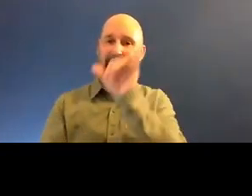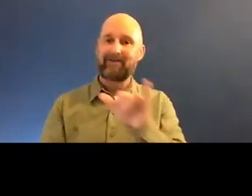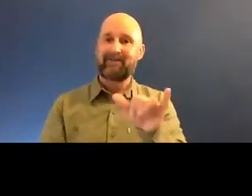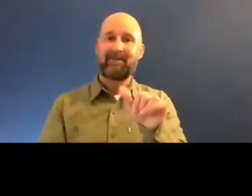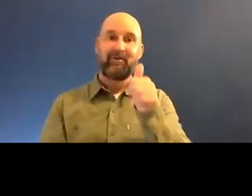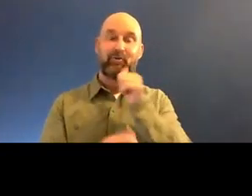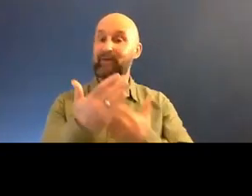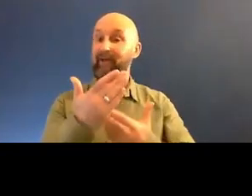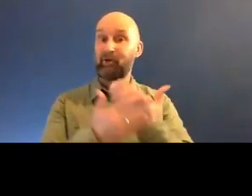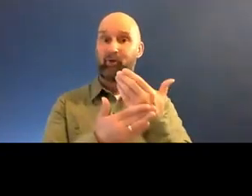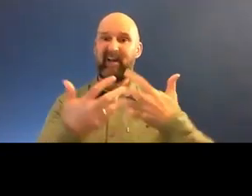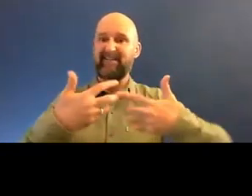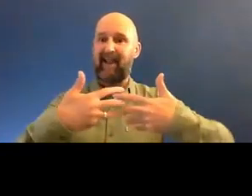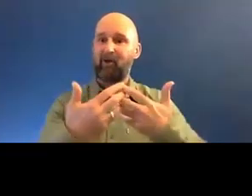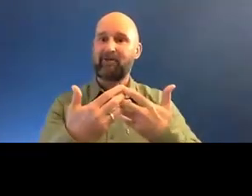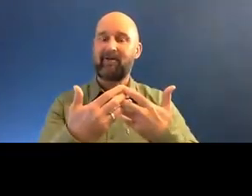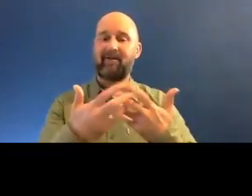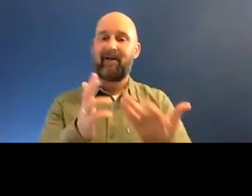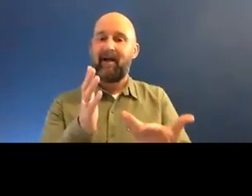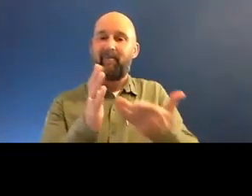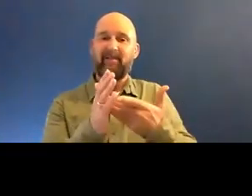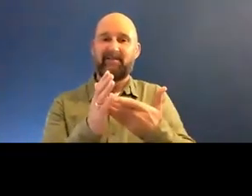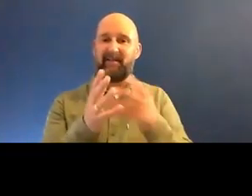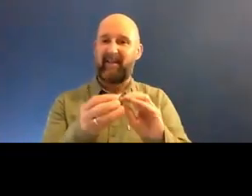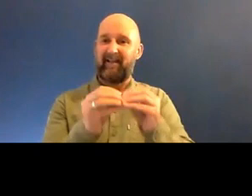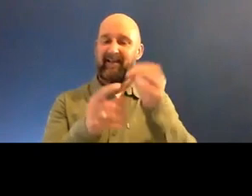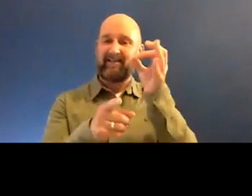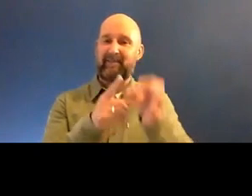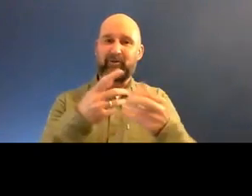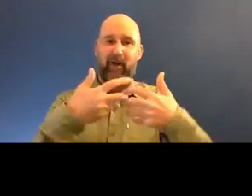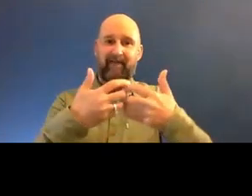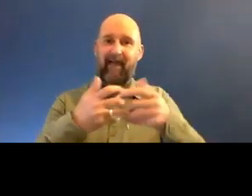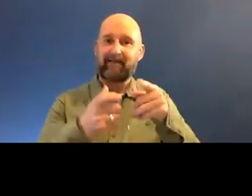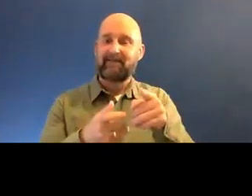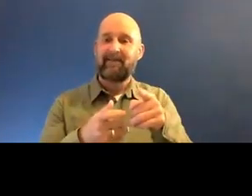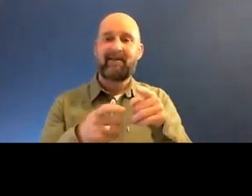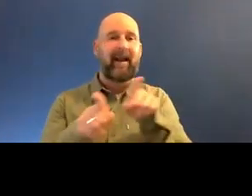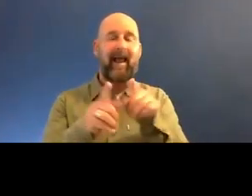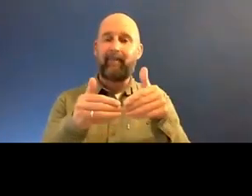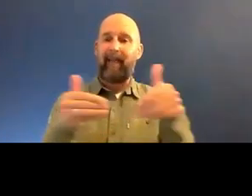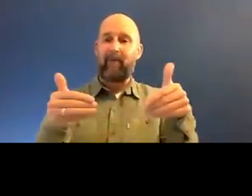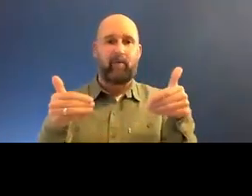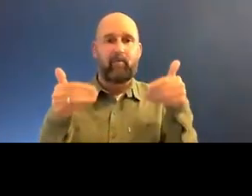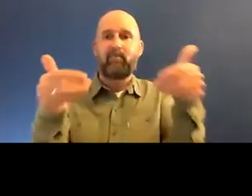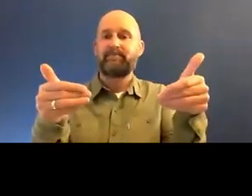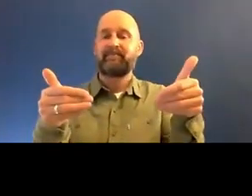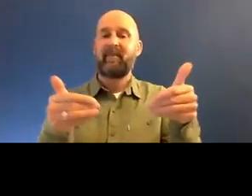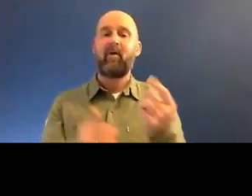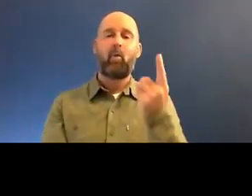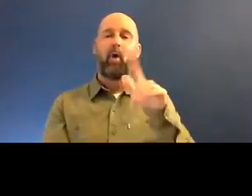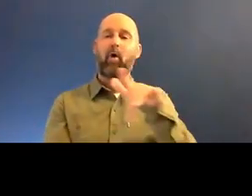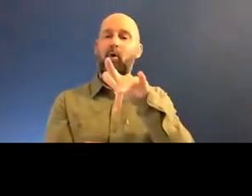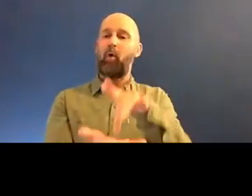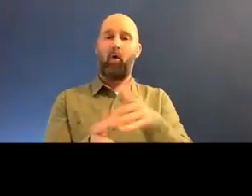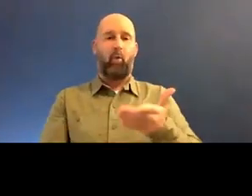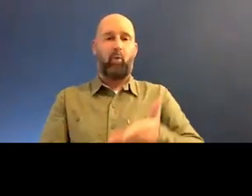latest technology, add new effects to it, basically push the barrier? And I think that's one of the core things in